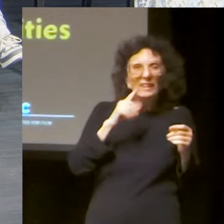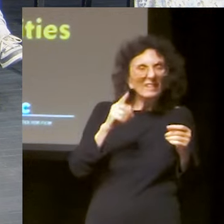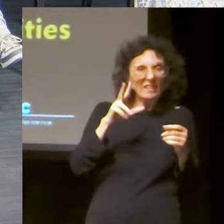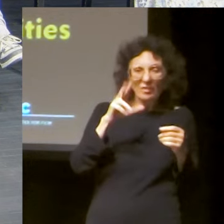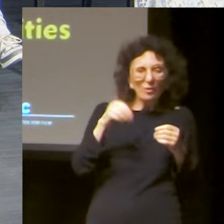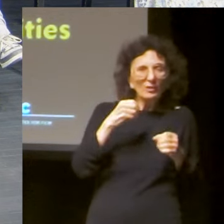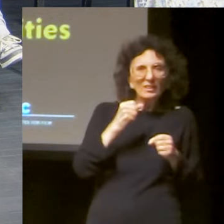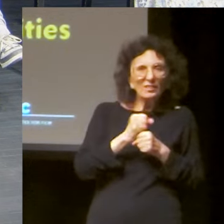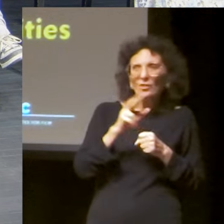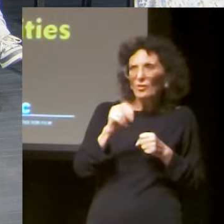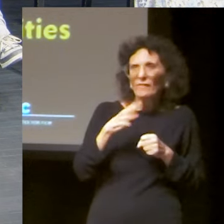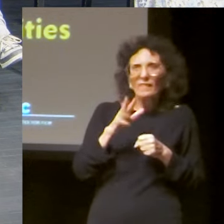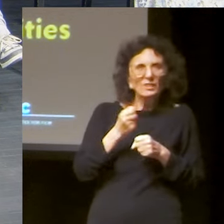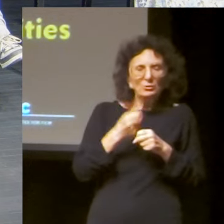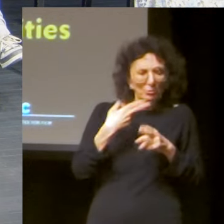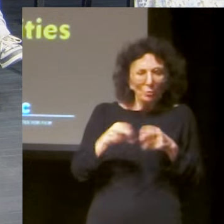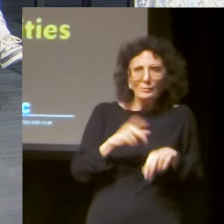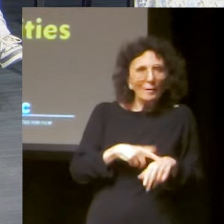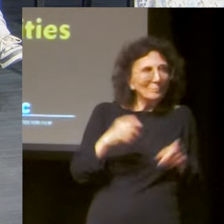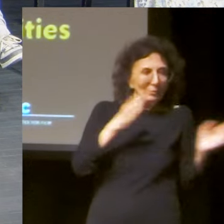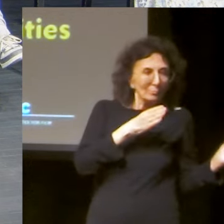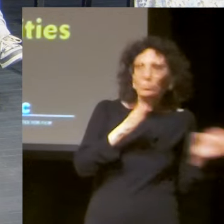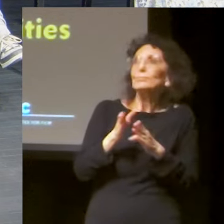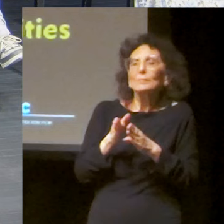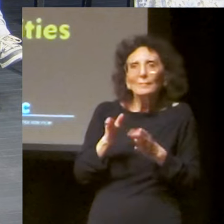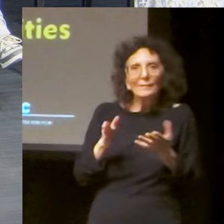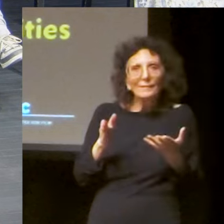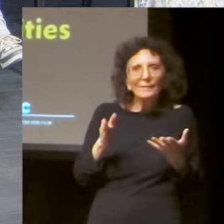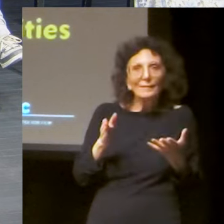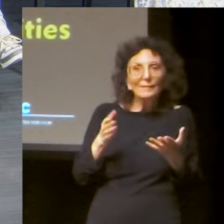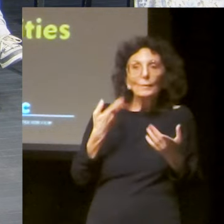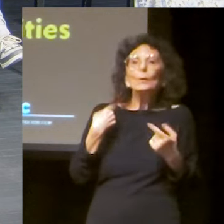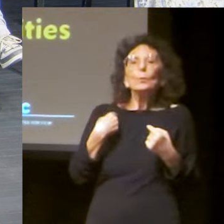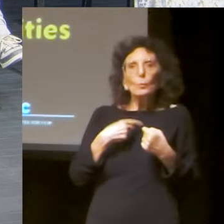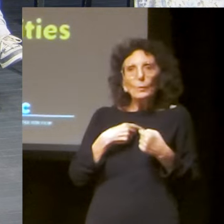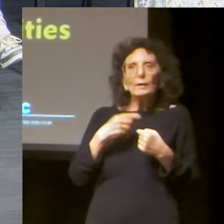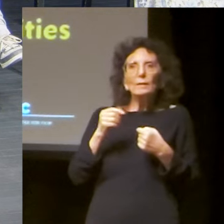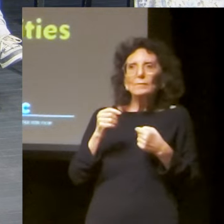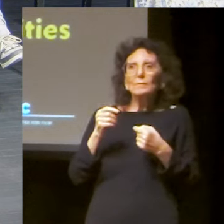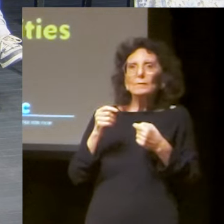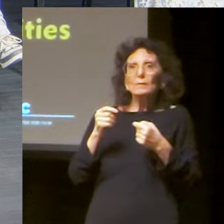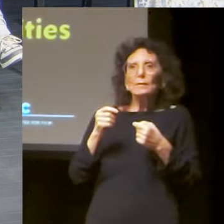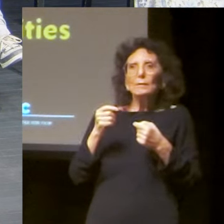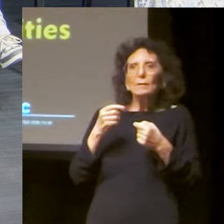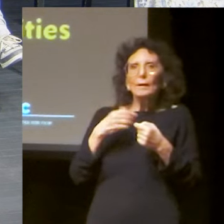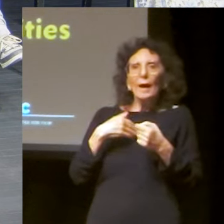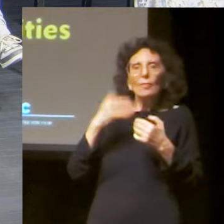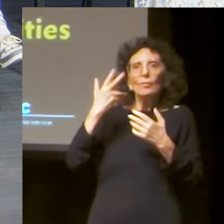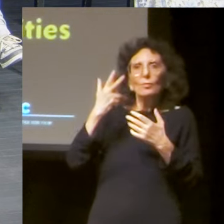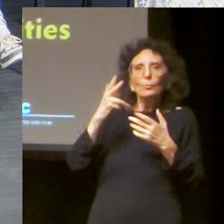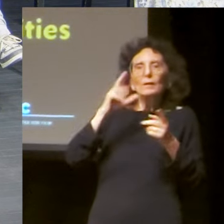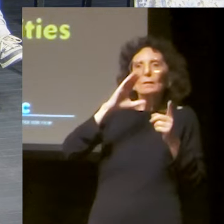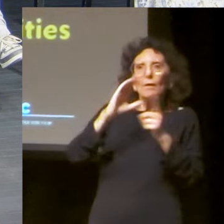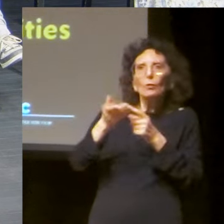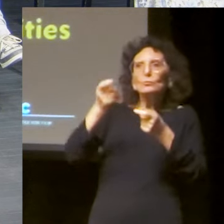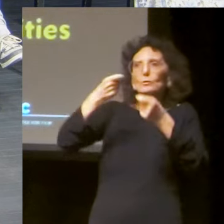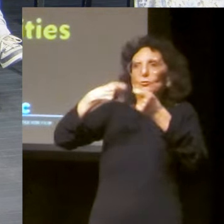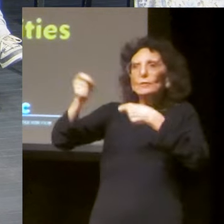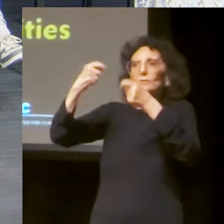there were less choices then. Yes. And there are more now, but 30 years is like nothing, right? So